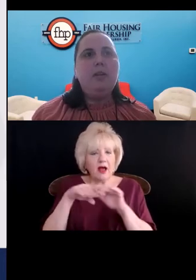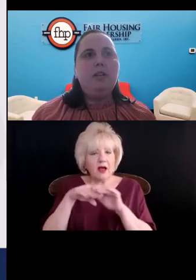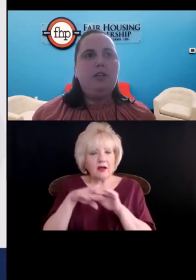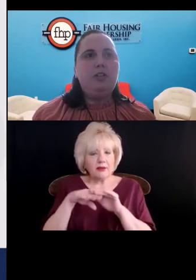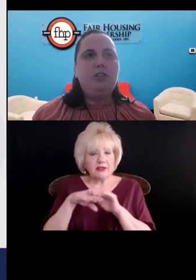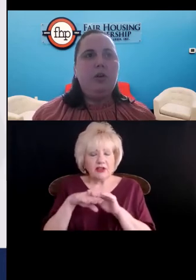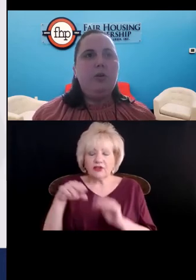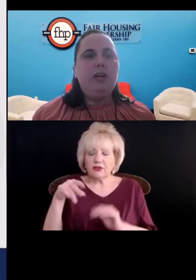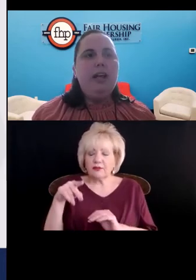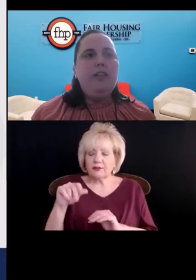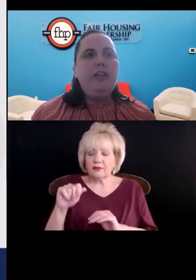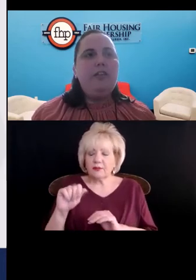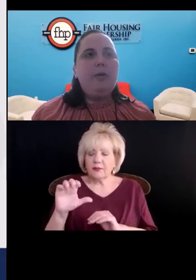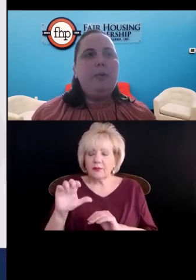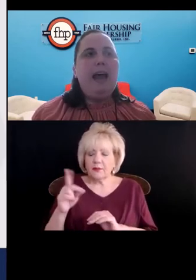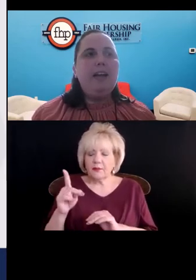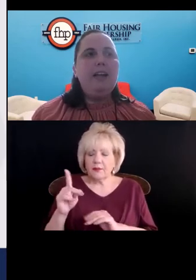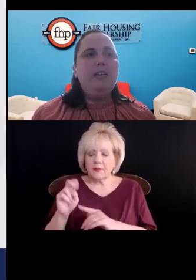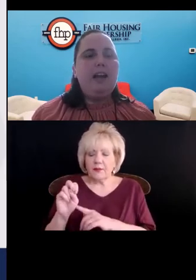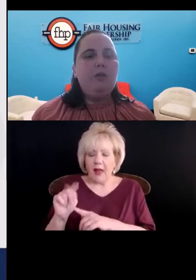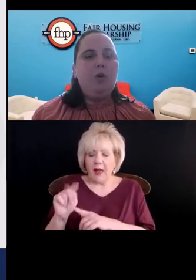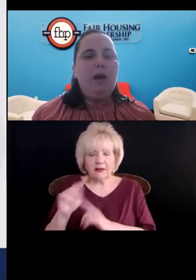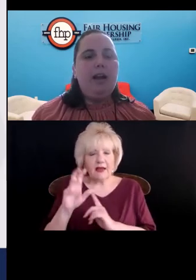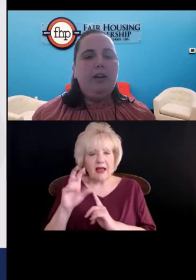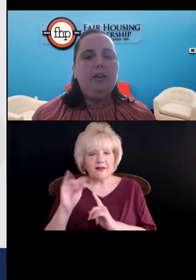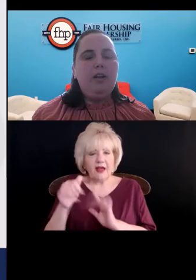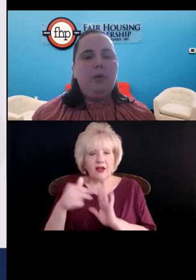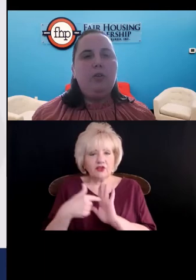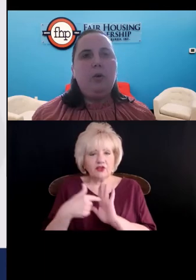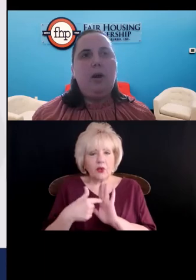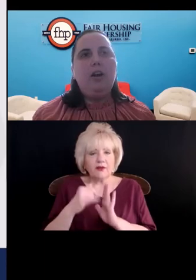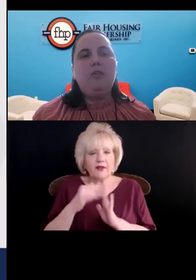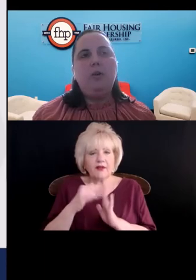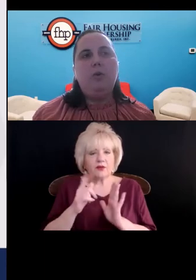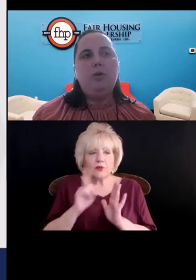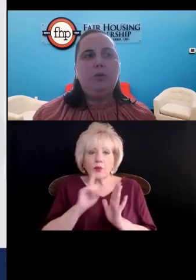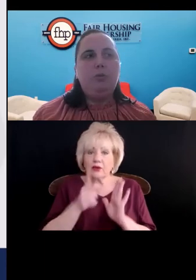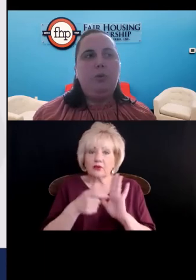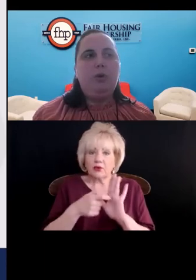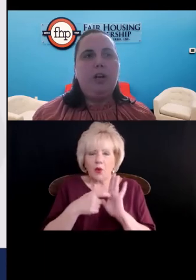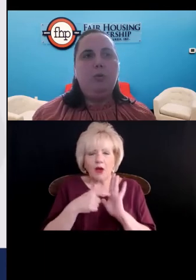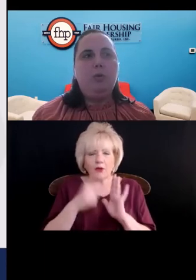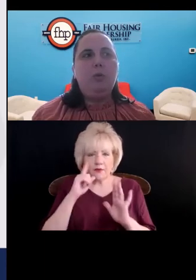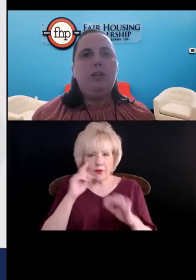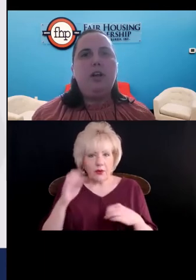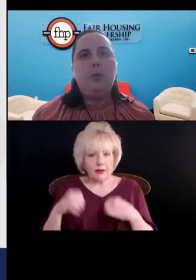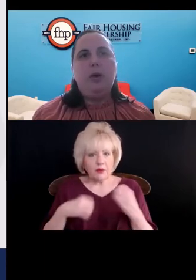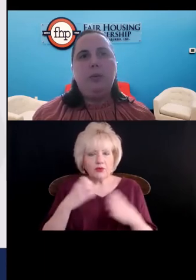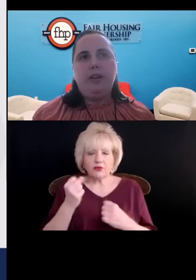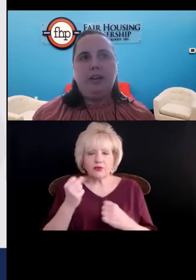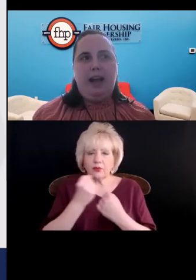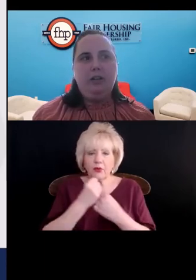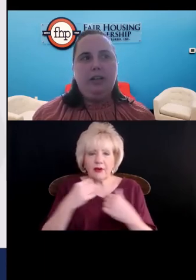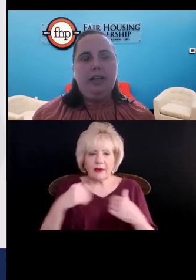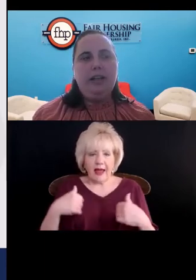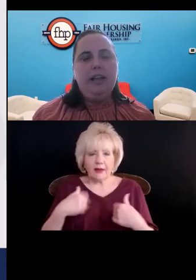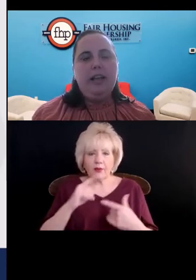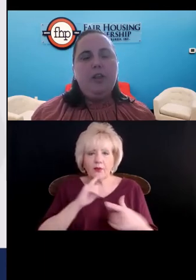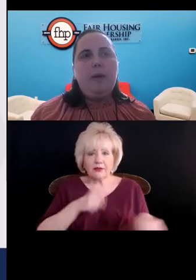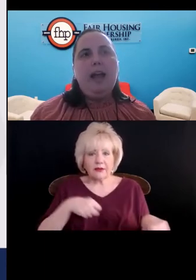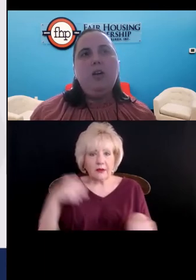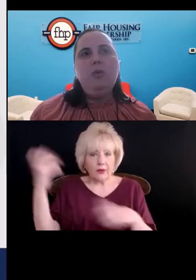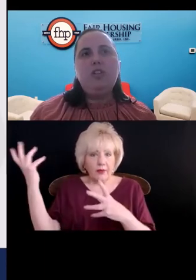the amendments showed that the packet that required, that was required for an emotional support animal was done away with entirely.